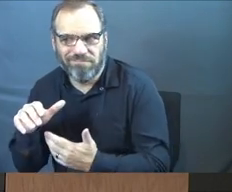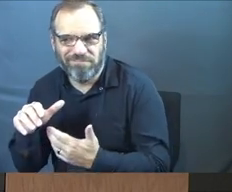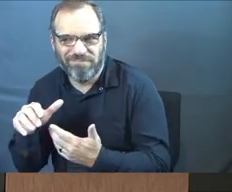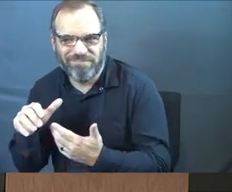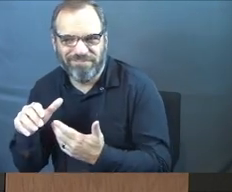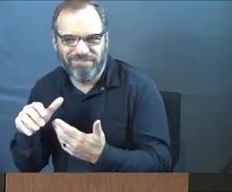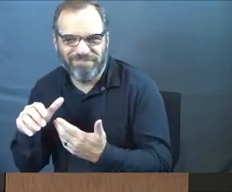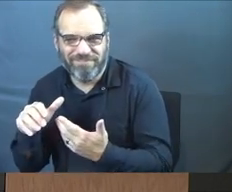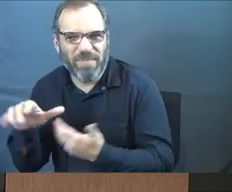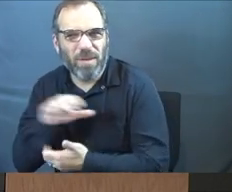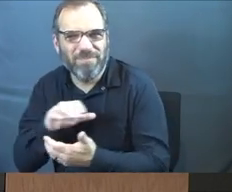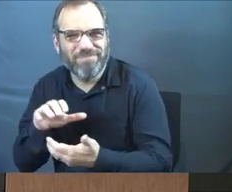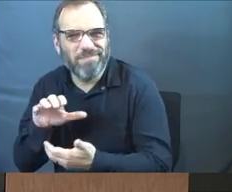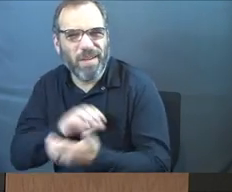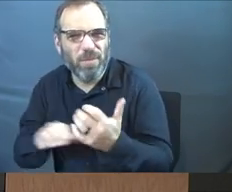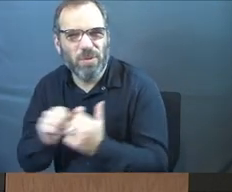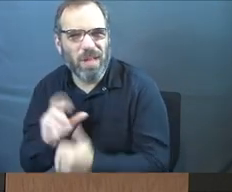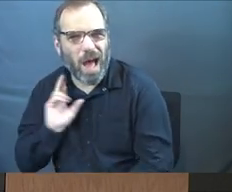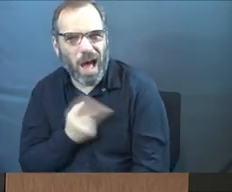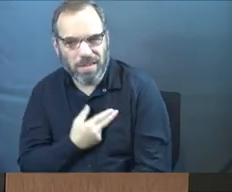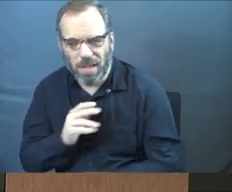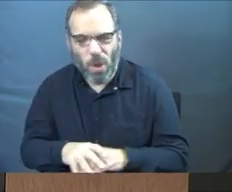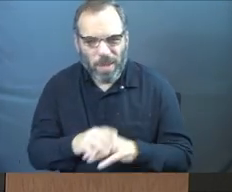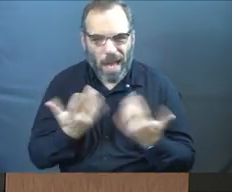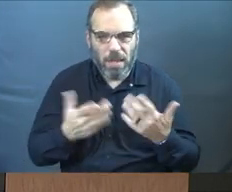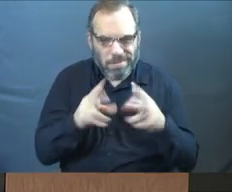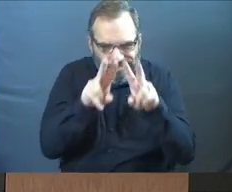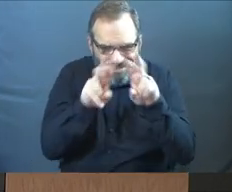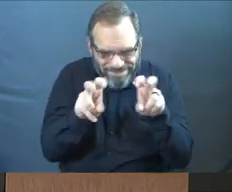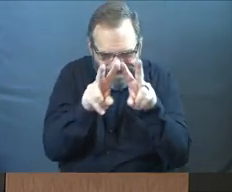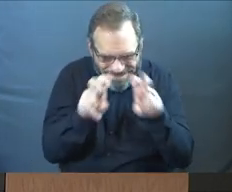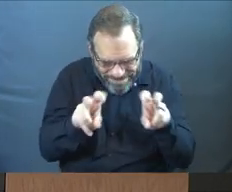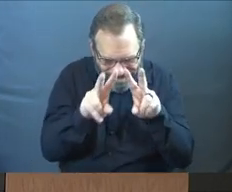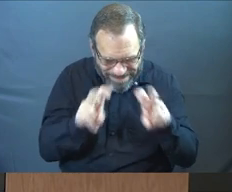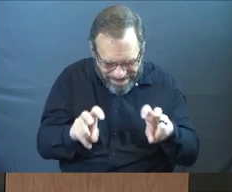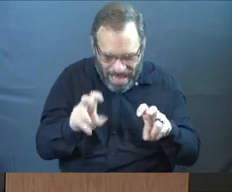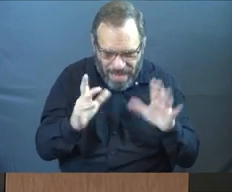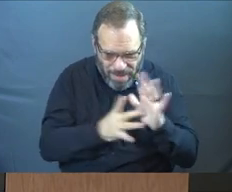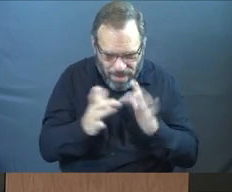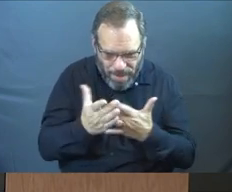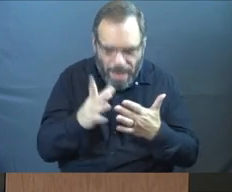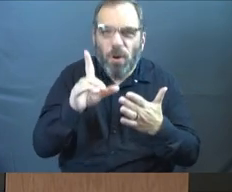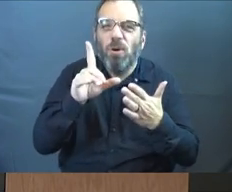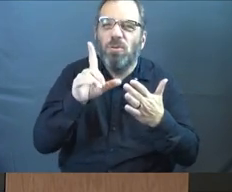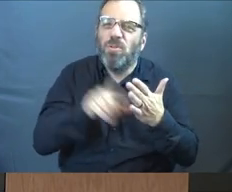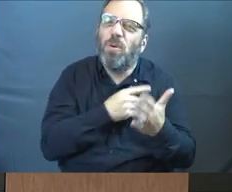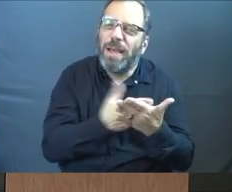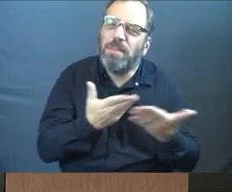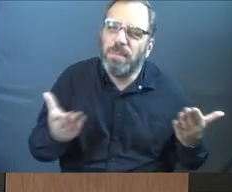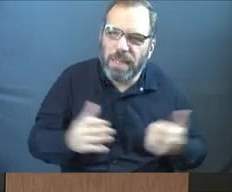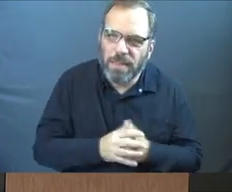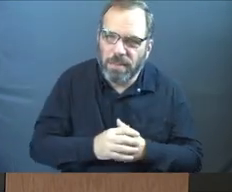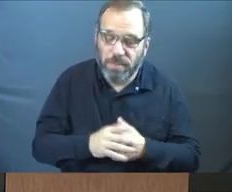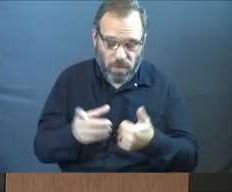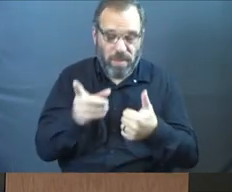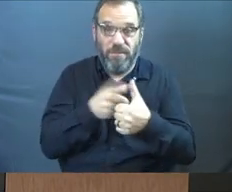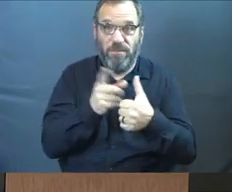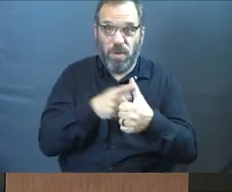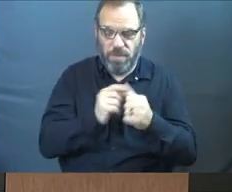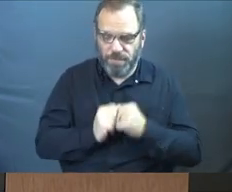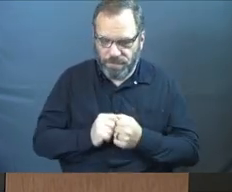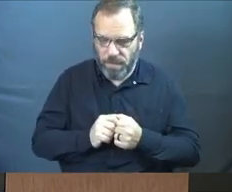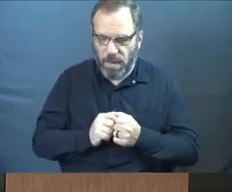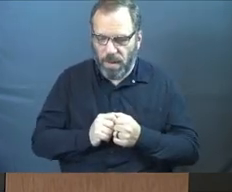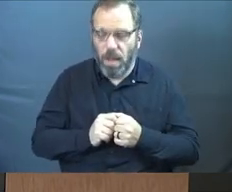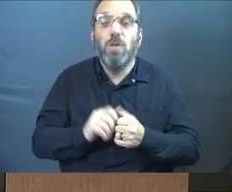And we've got to pull it apart piece by piece. And we've got to let God's word correct some things. And here's the first one in